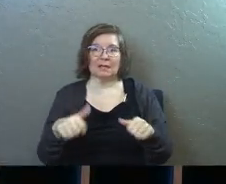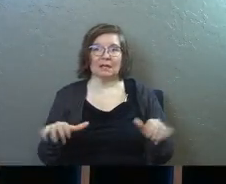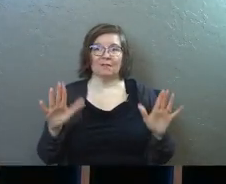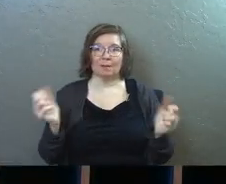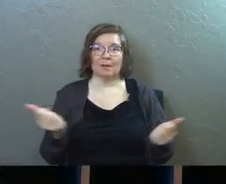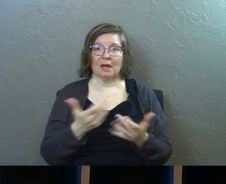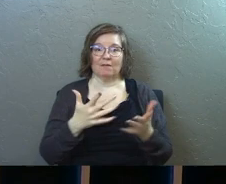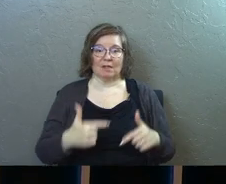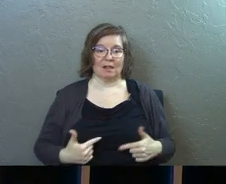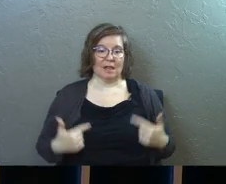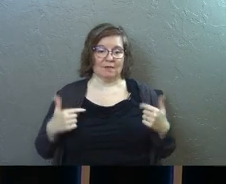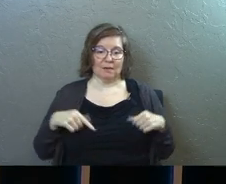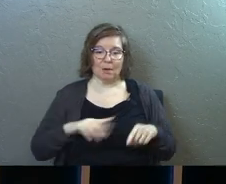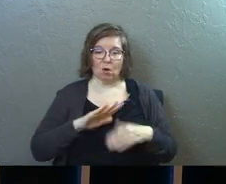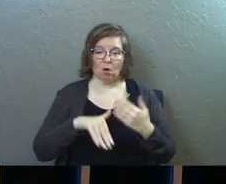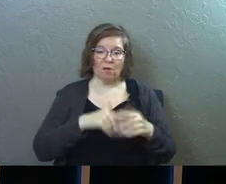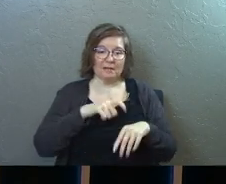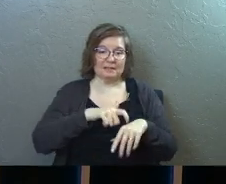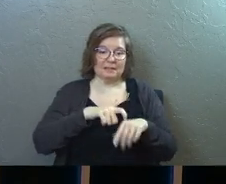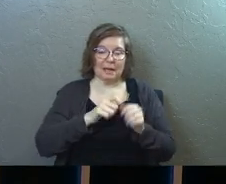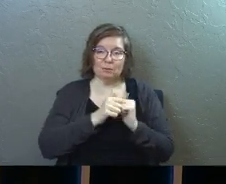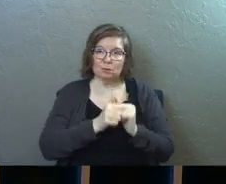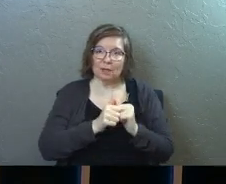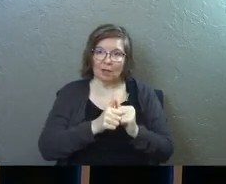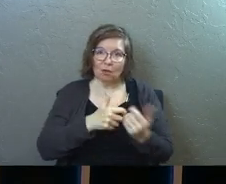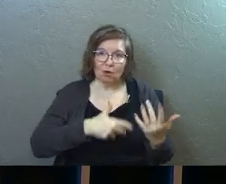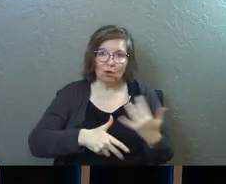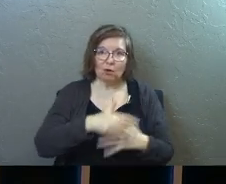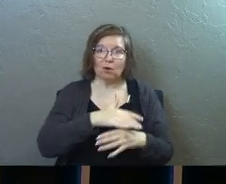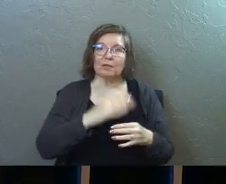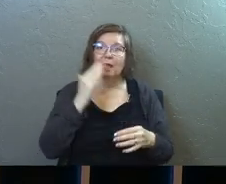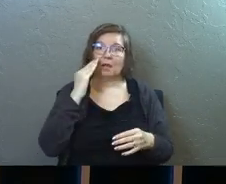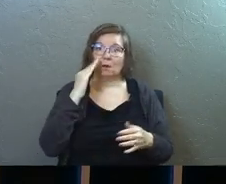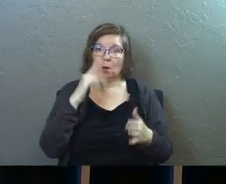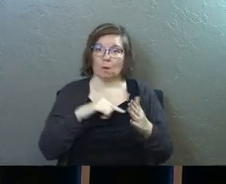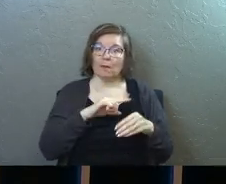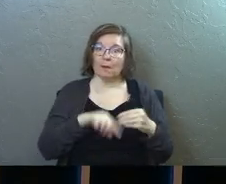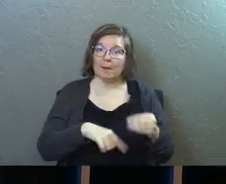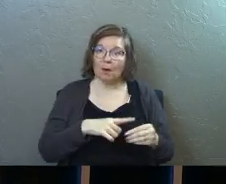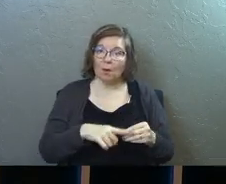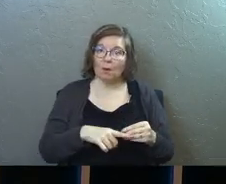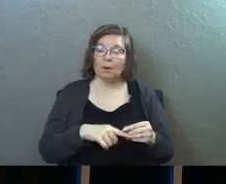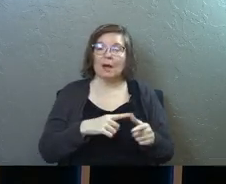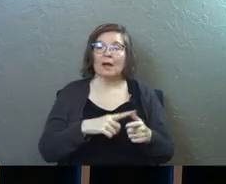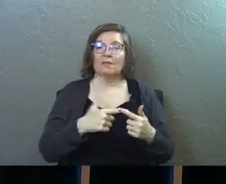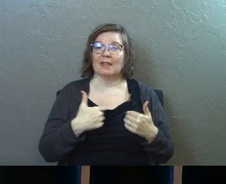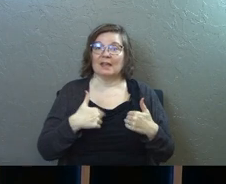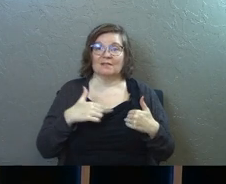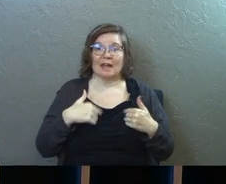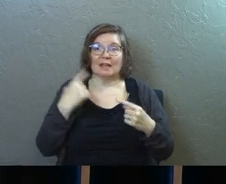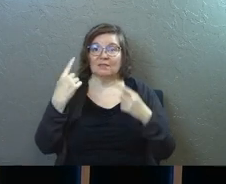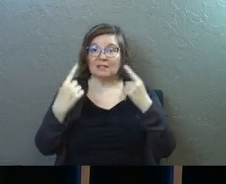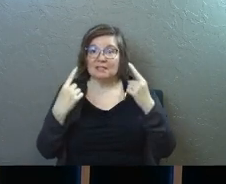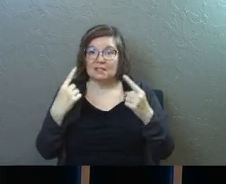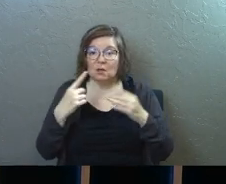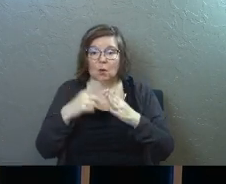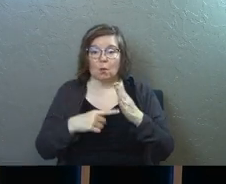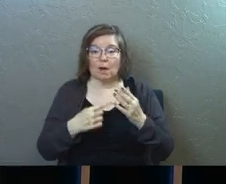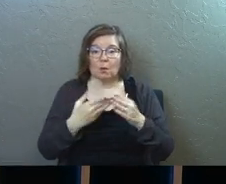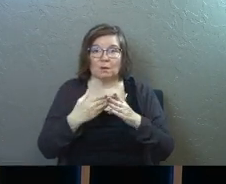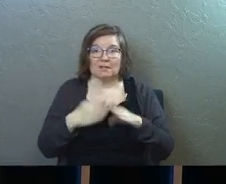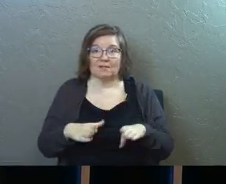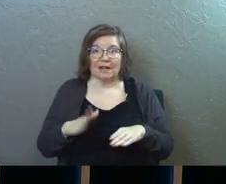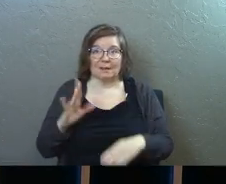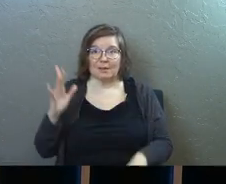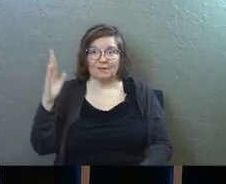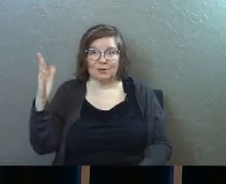giving up everything in their life. They're spending all this time together. They know what they're about and they haven't even considered what's going to